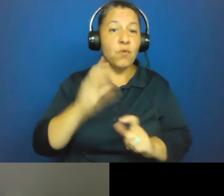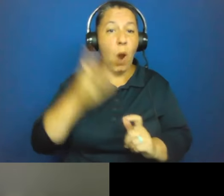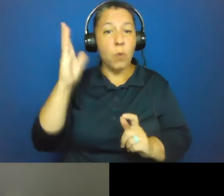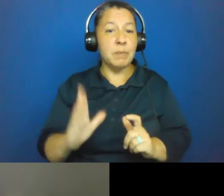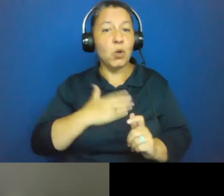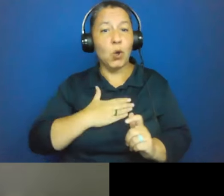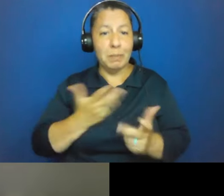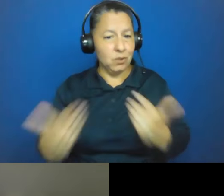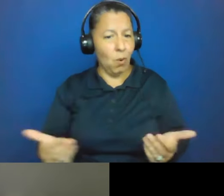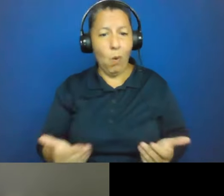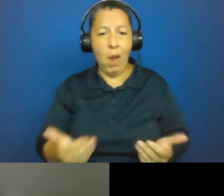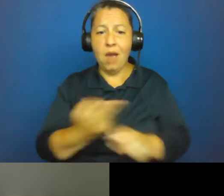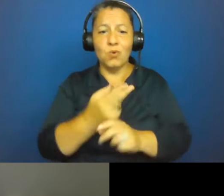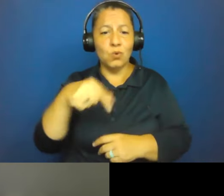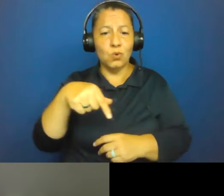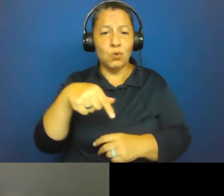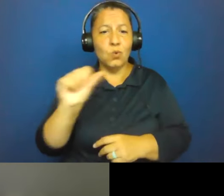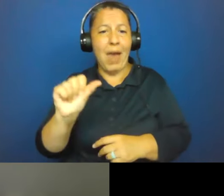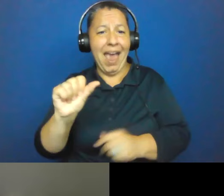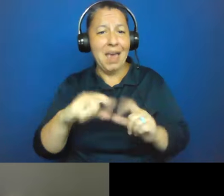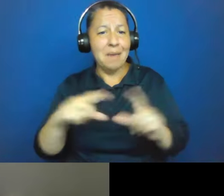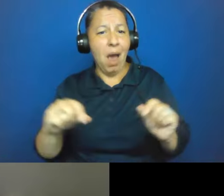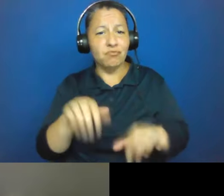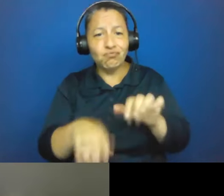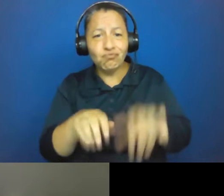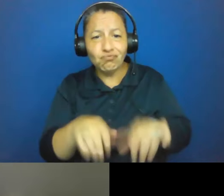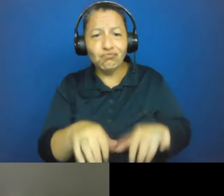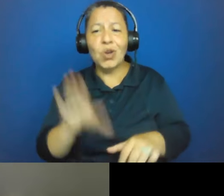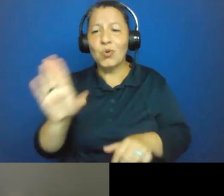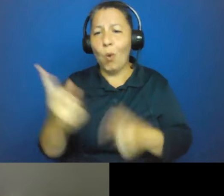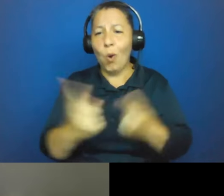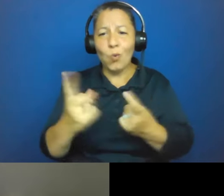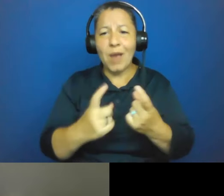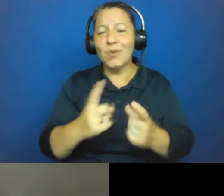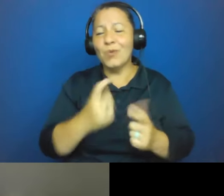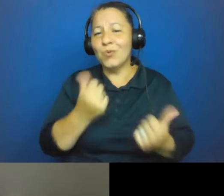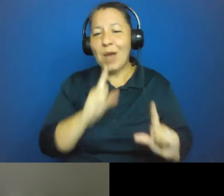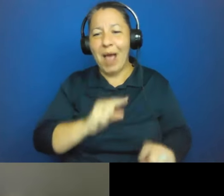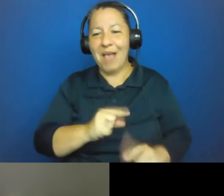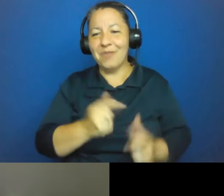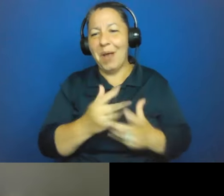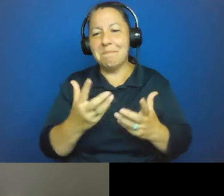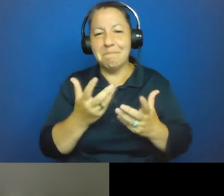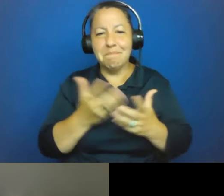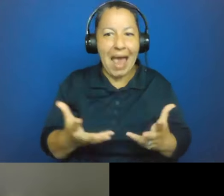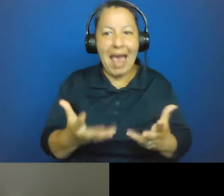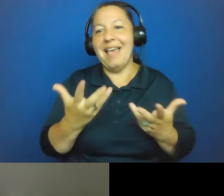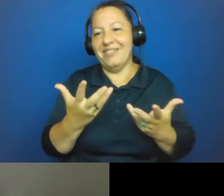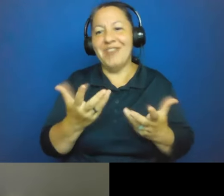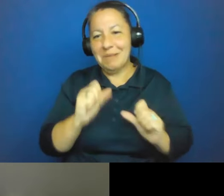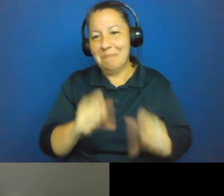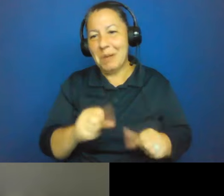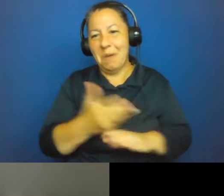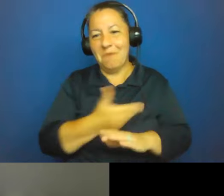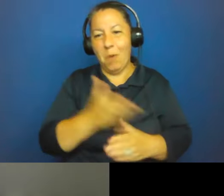in the Q&A box. And we'll get to as many as we can before we wind up our hour this evening with a few